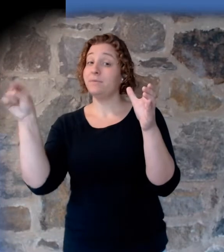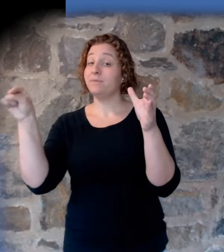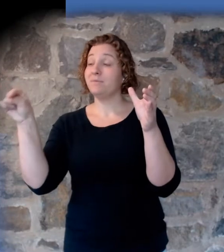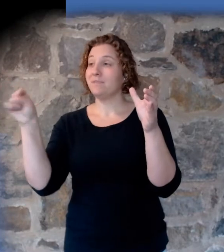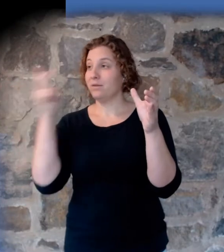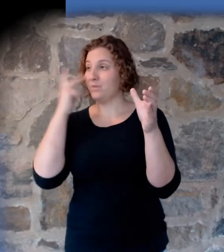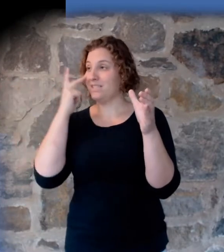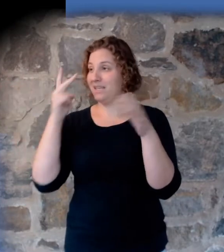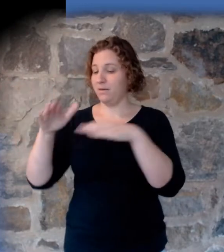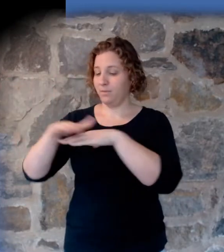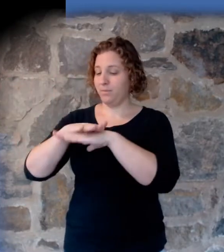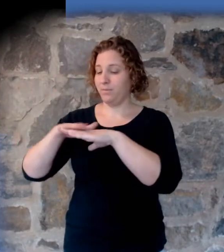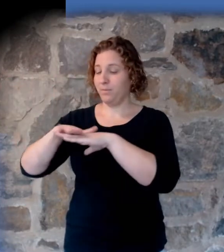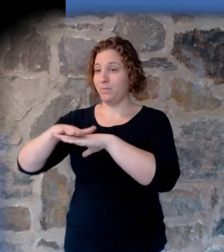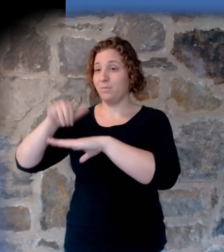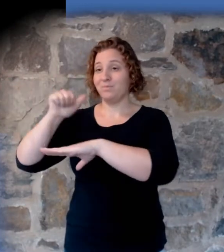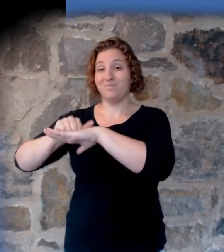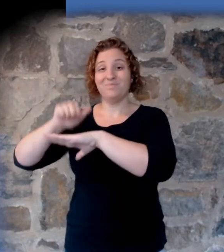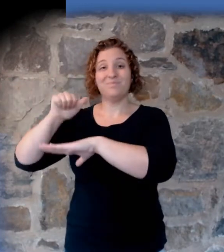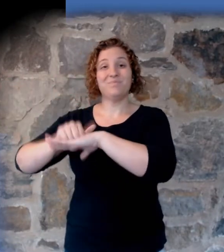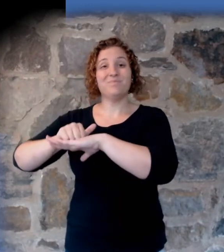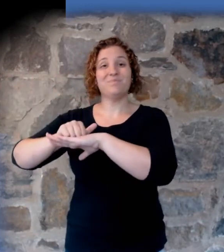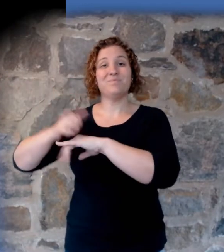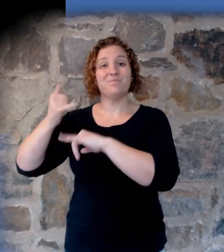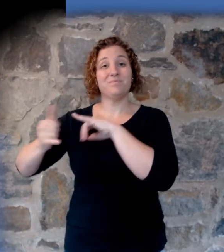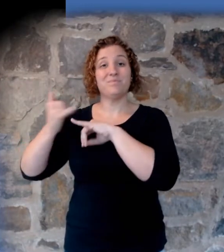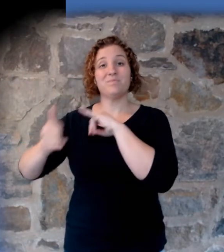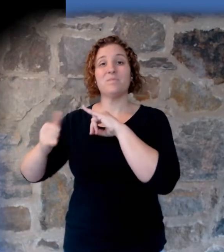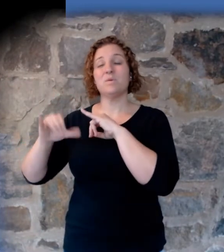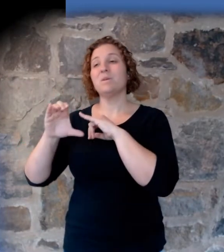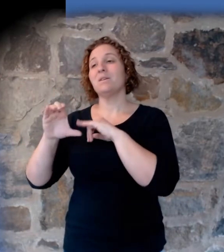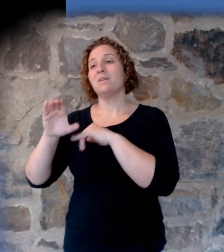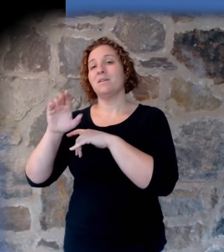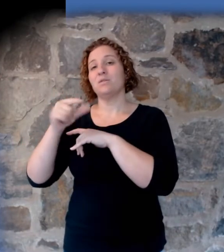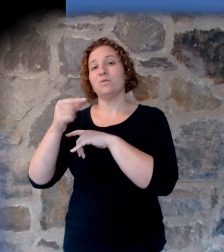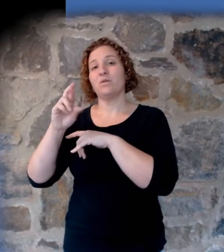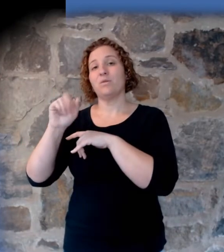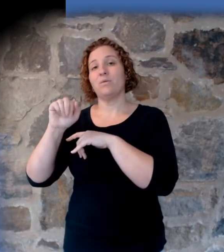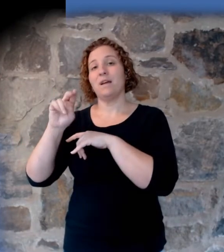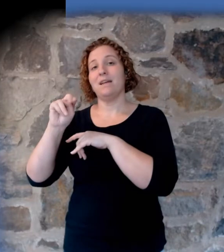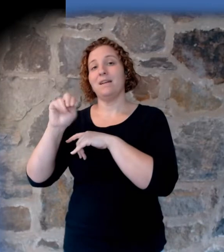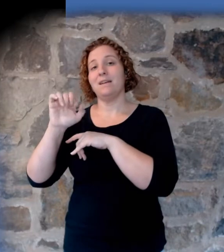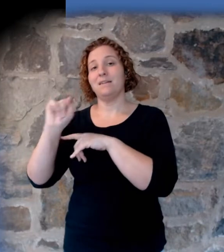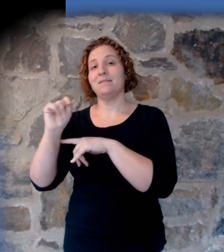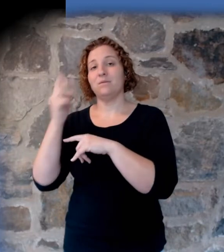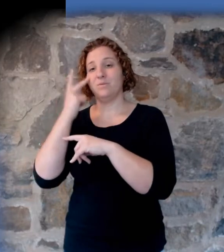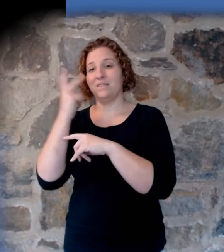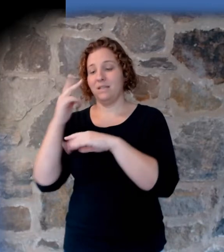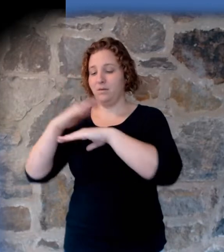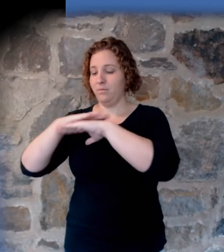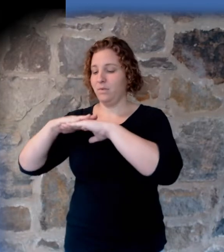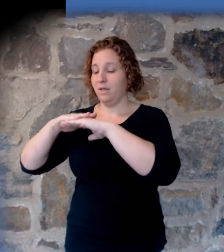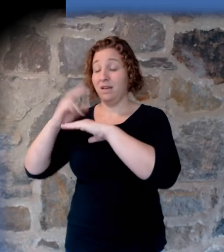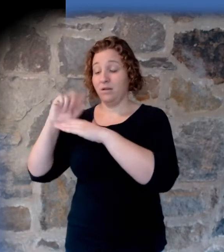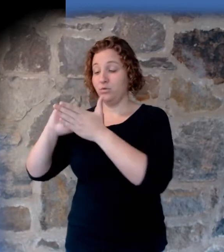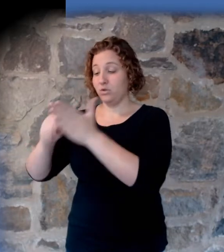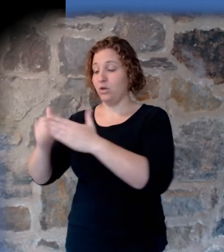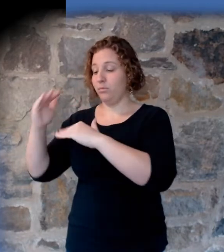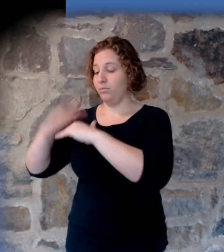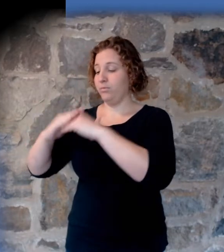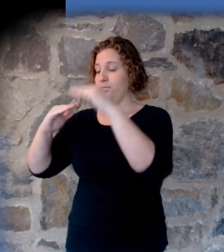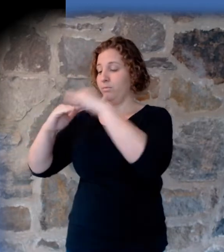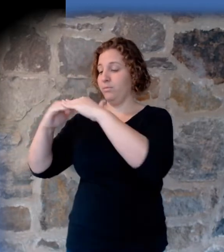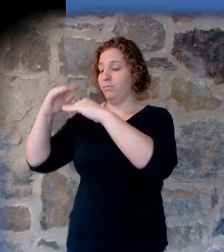which is the core of the continent, if you will, and then we see the flat-lying strata on top of it. The